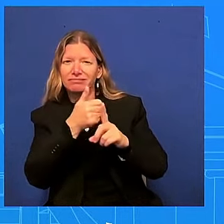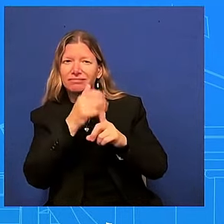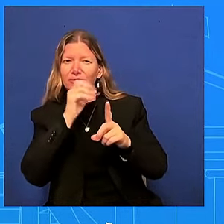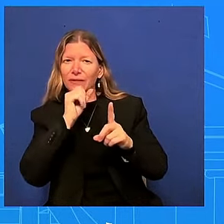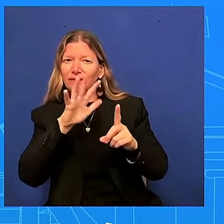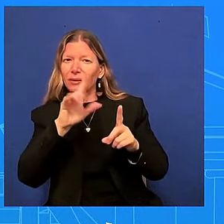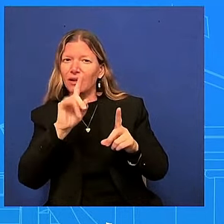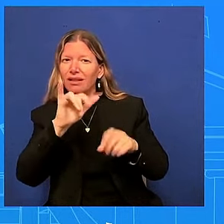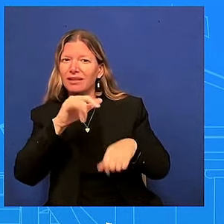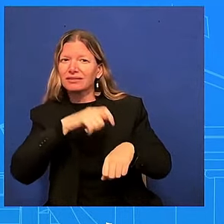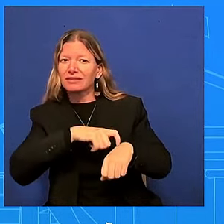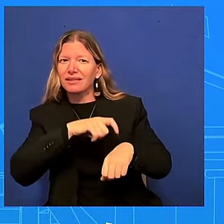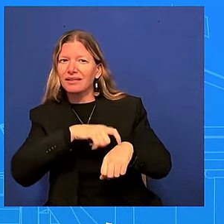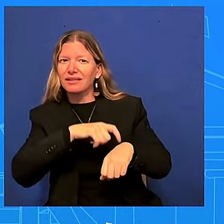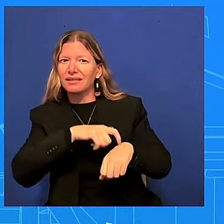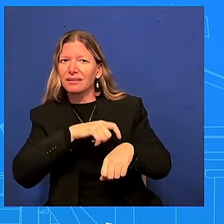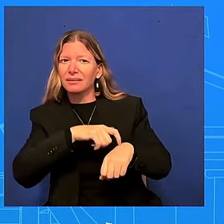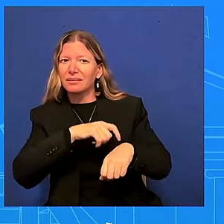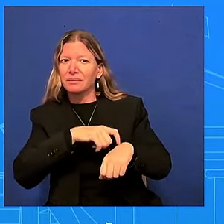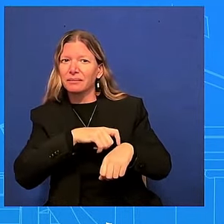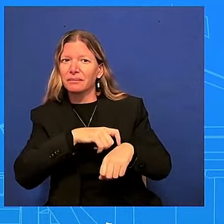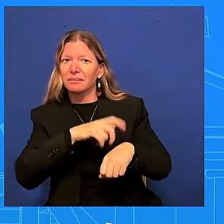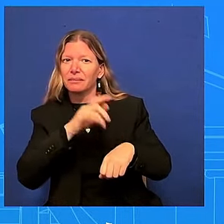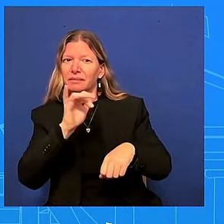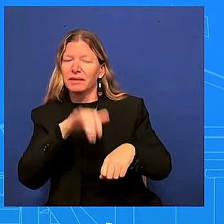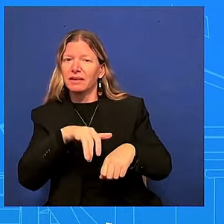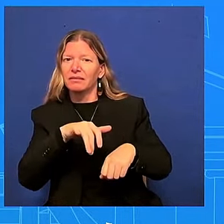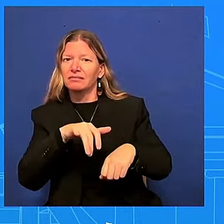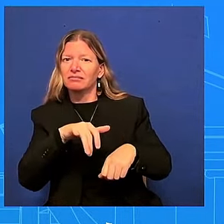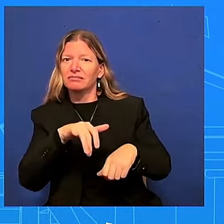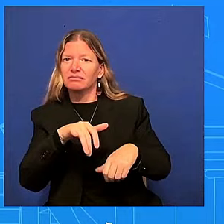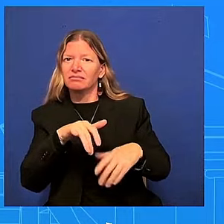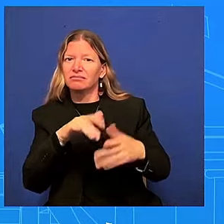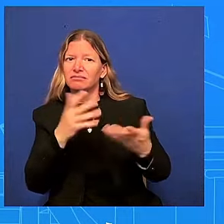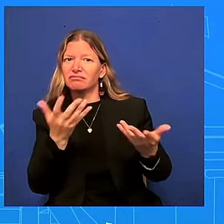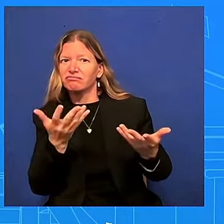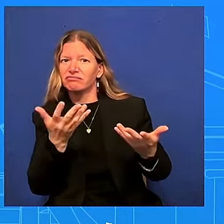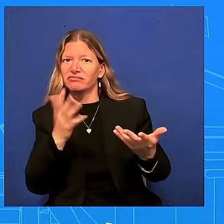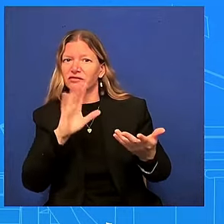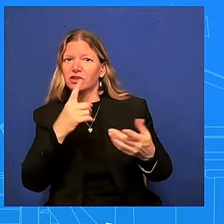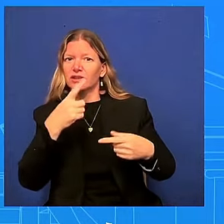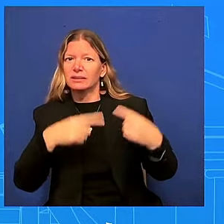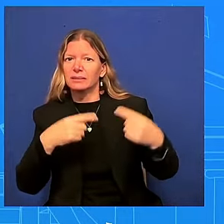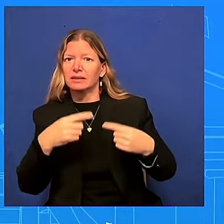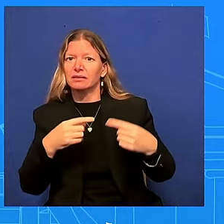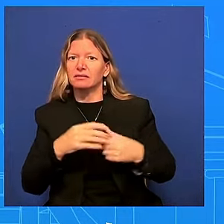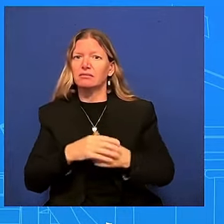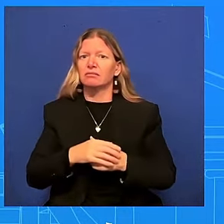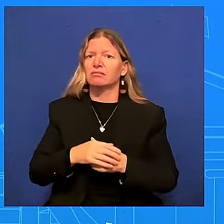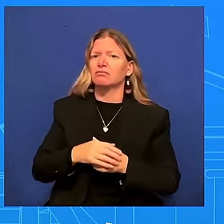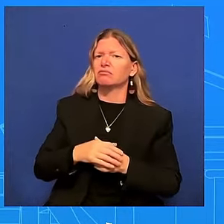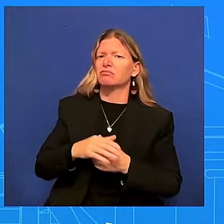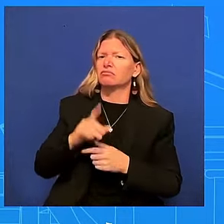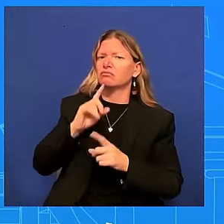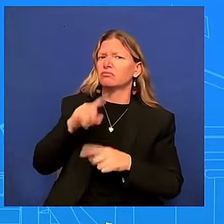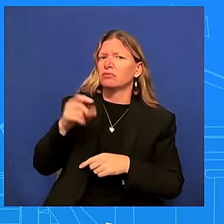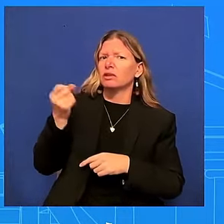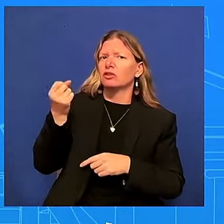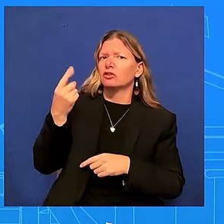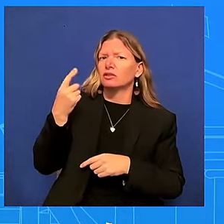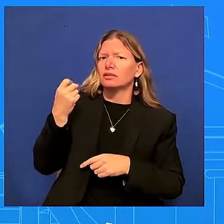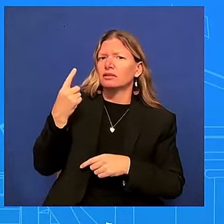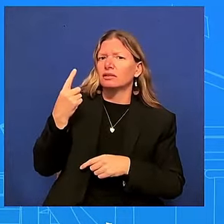past first debates uh for incumbents you know and sometimes not their best i i know you've said a couple times that